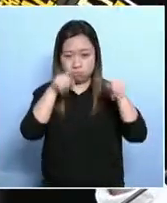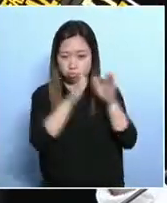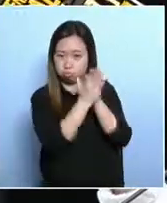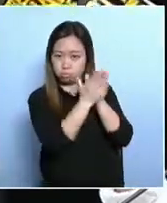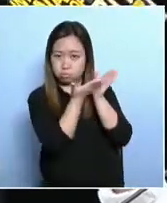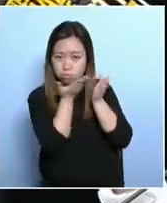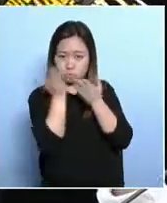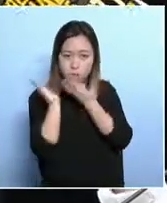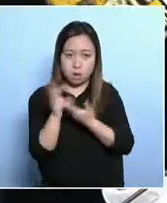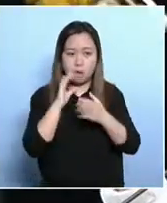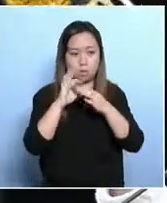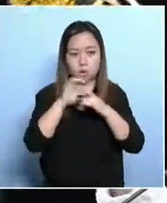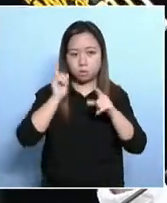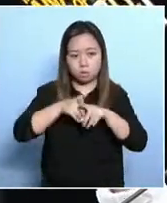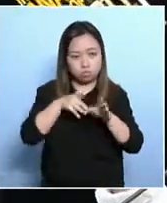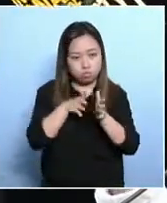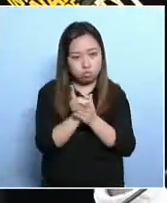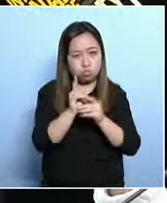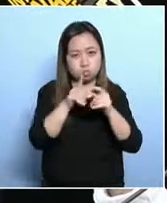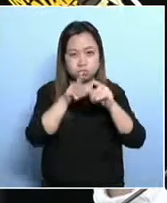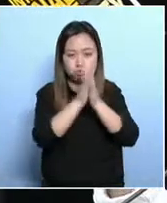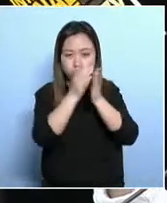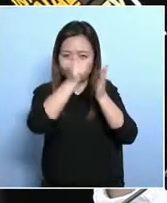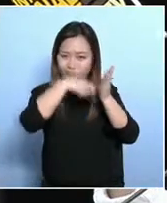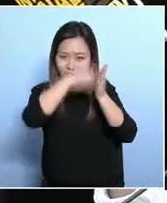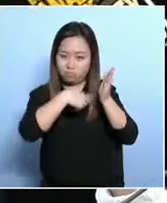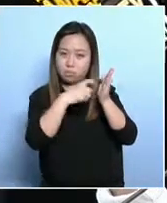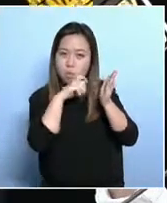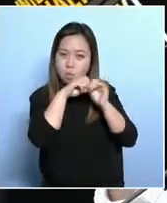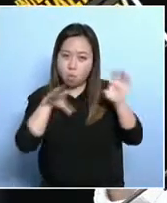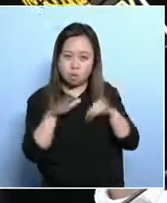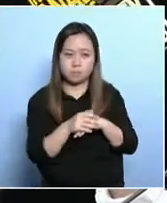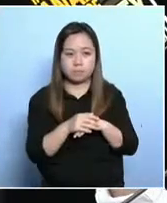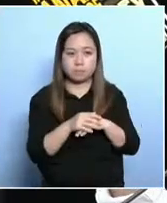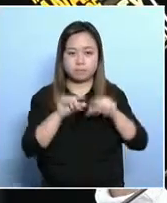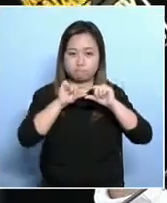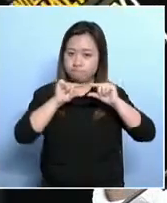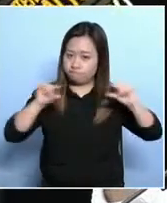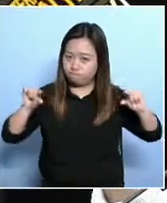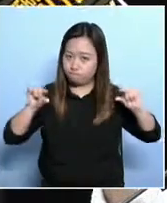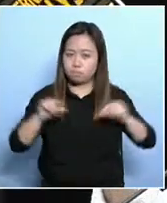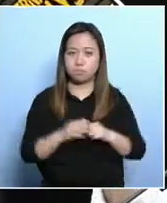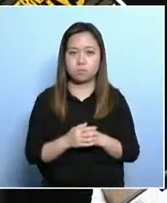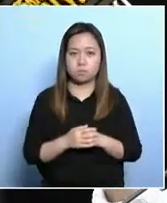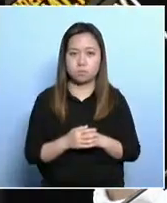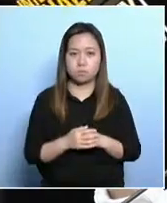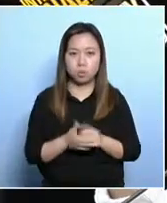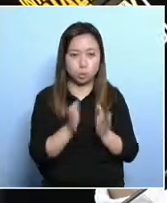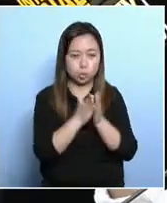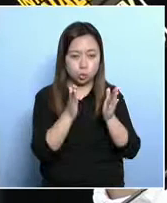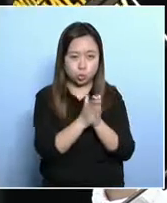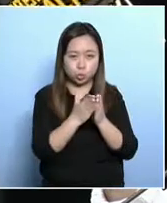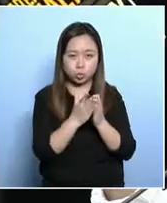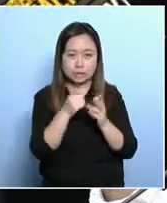poverty was a term proposed by Peter Thomson, a scholar who